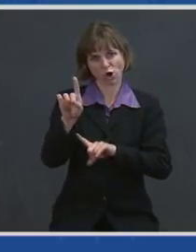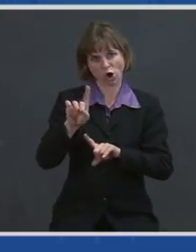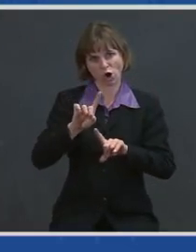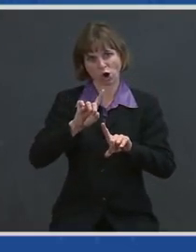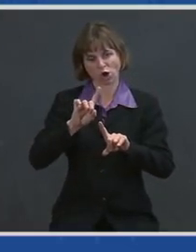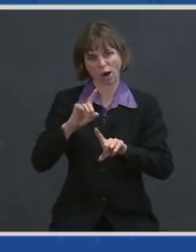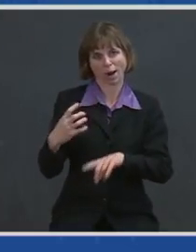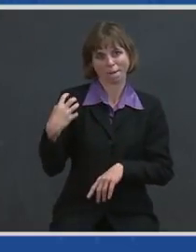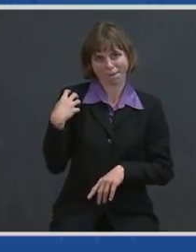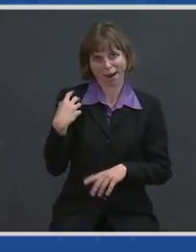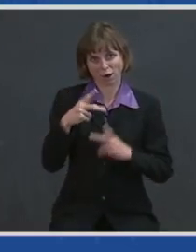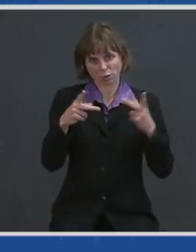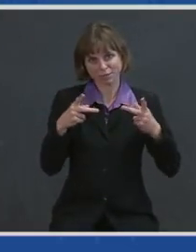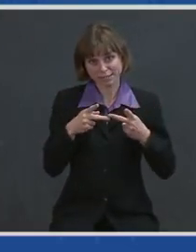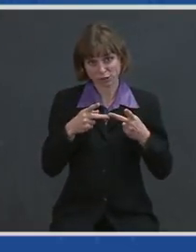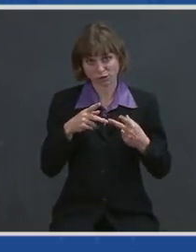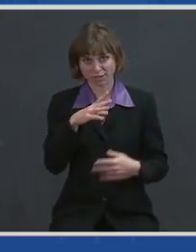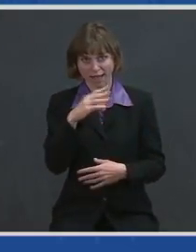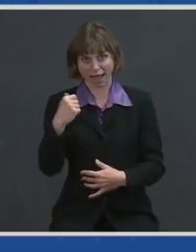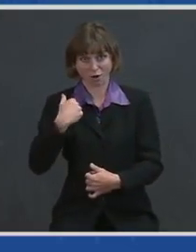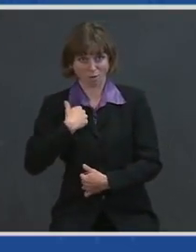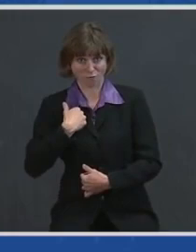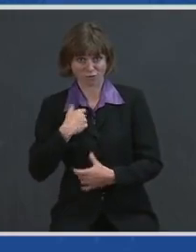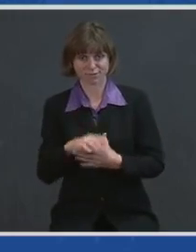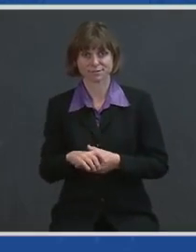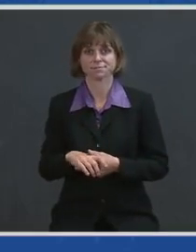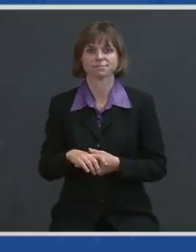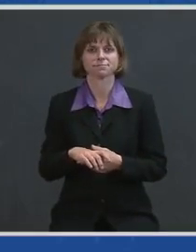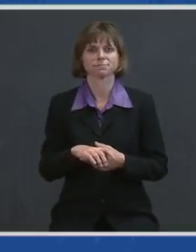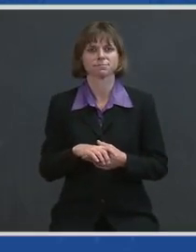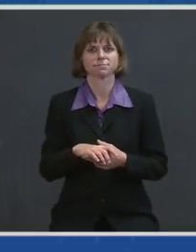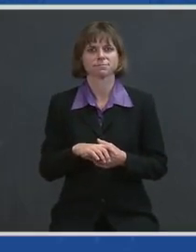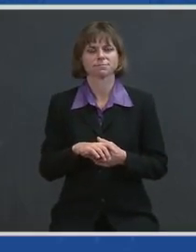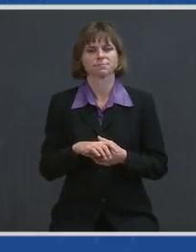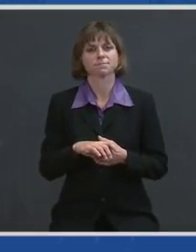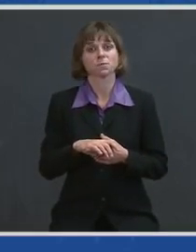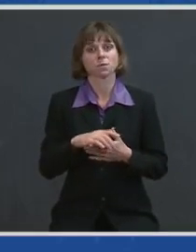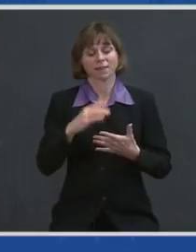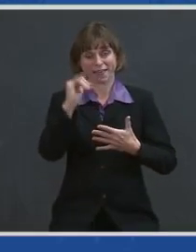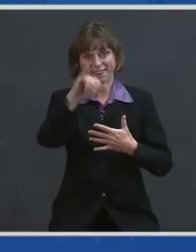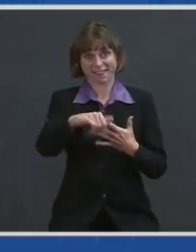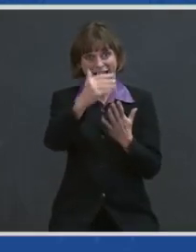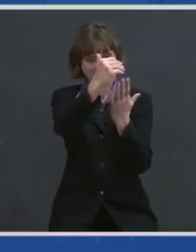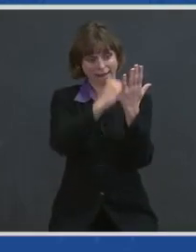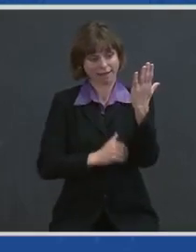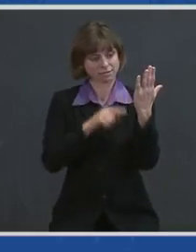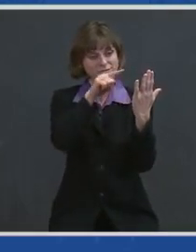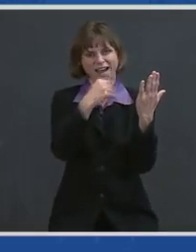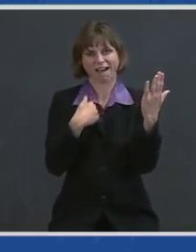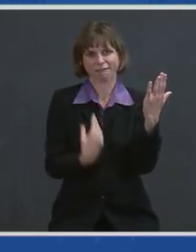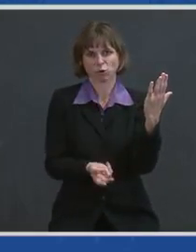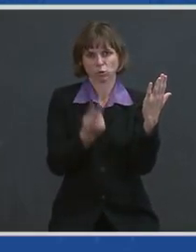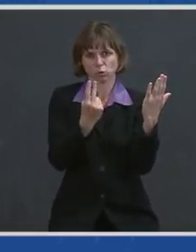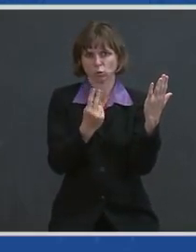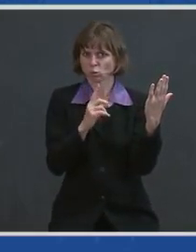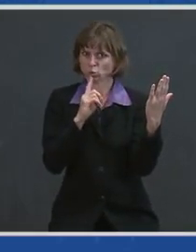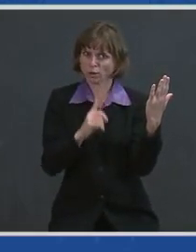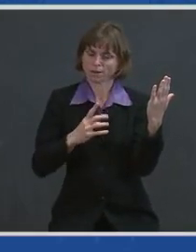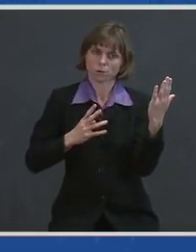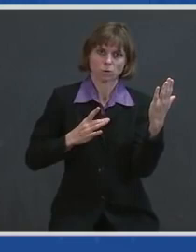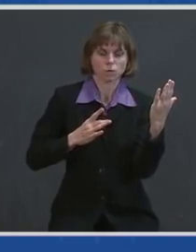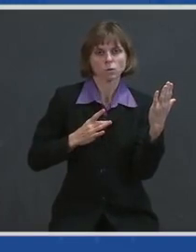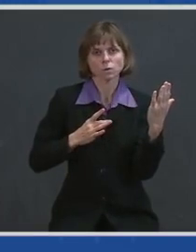and our armed forces. Among them, two outstanding and eminently qualified warriors and